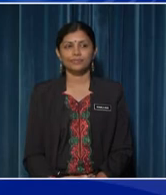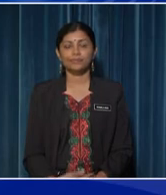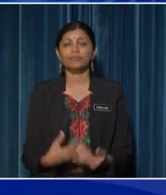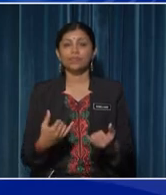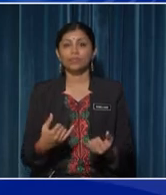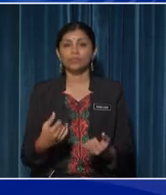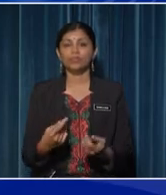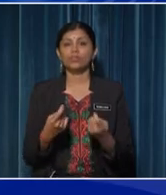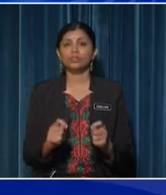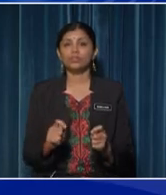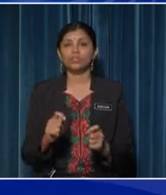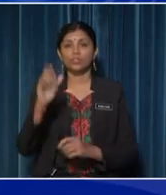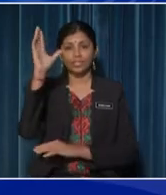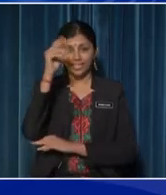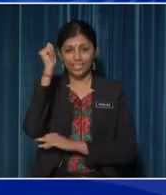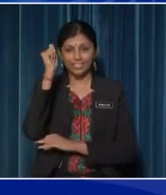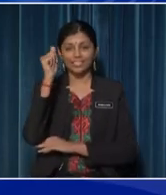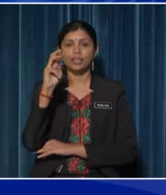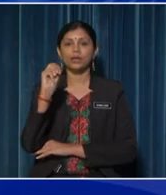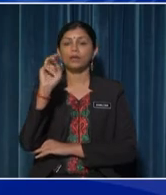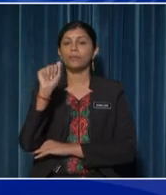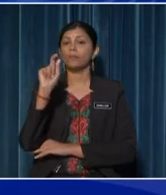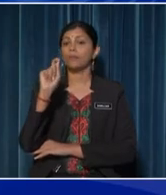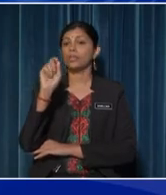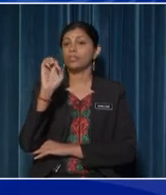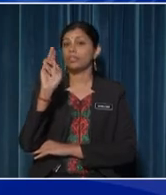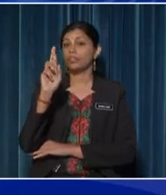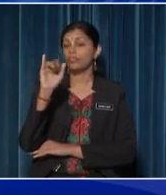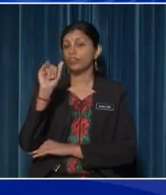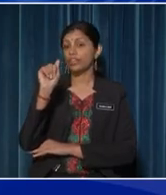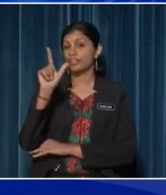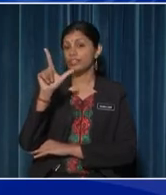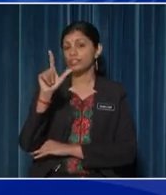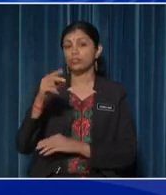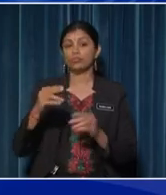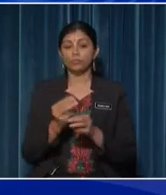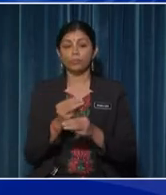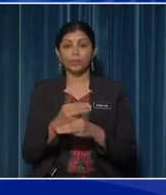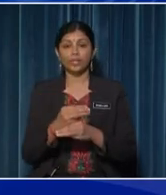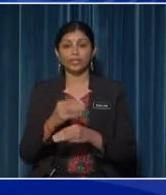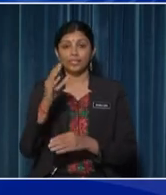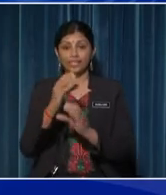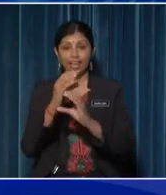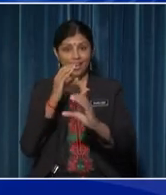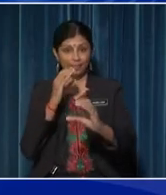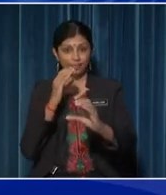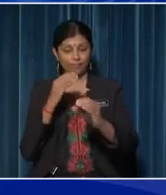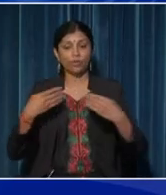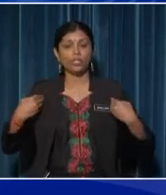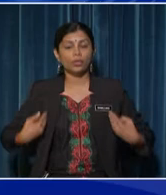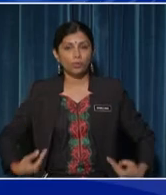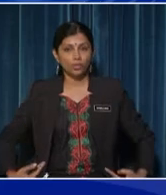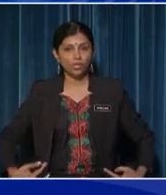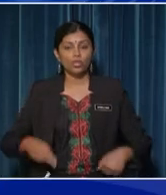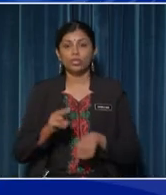the material used to make the car Can you guess the materials? The body of the car is